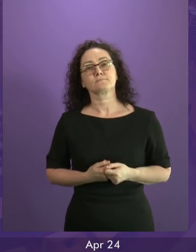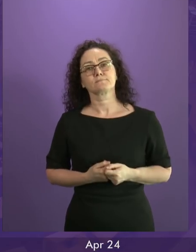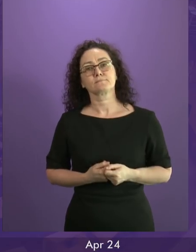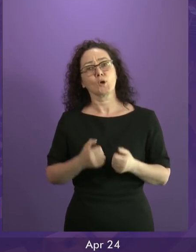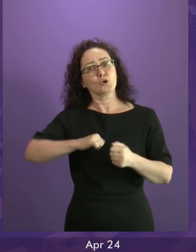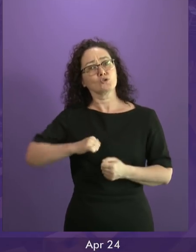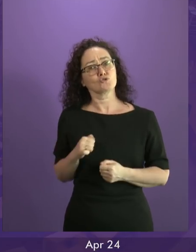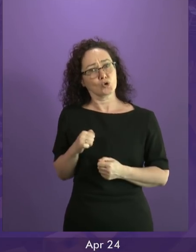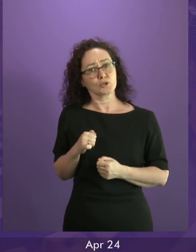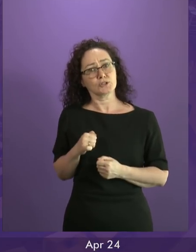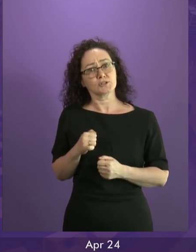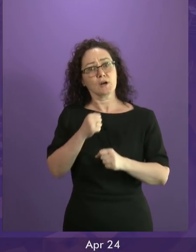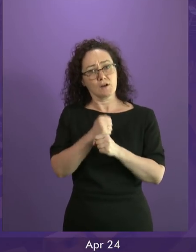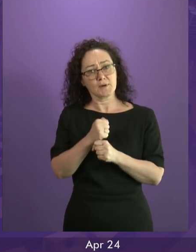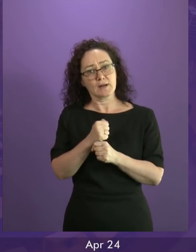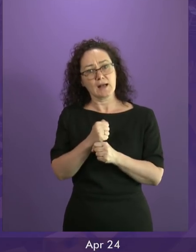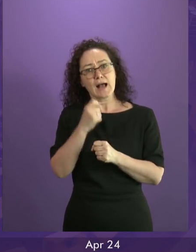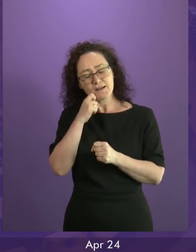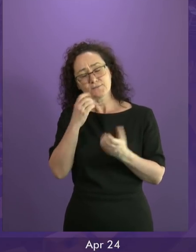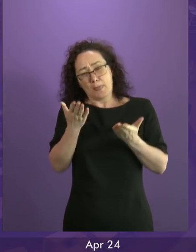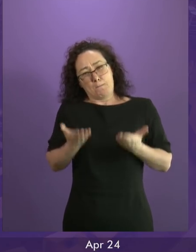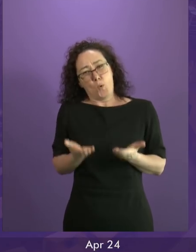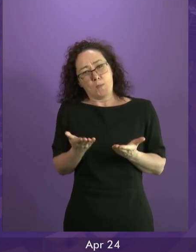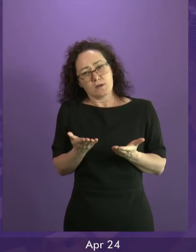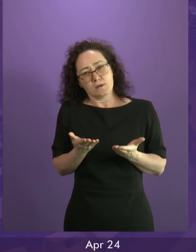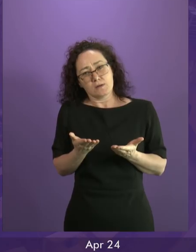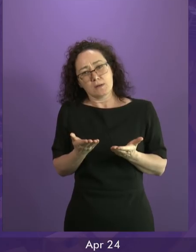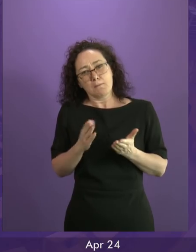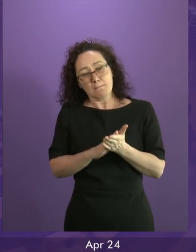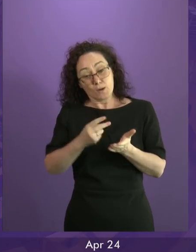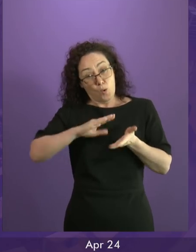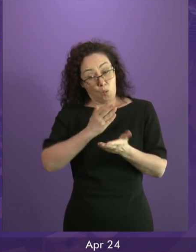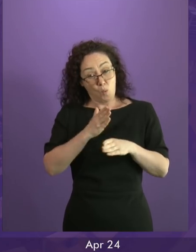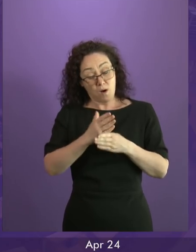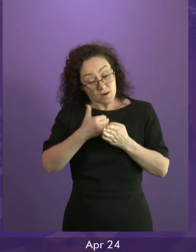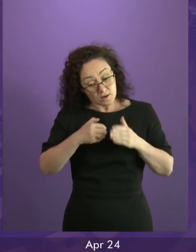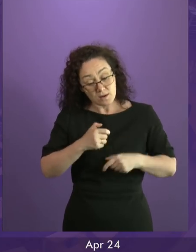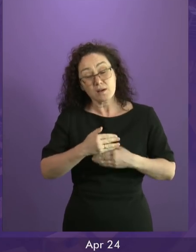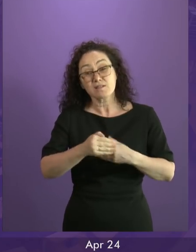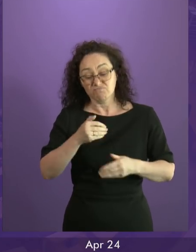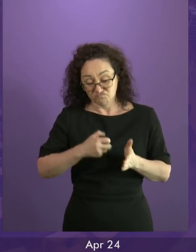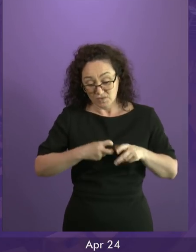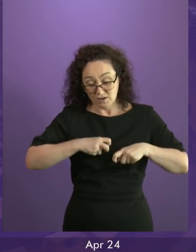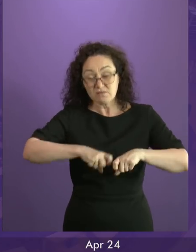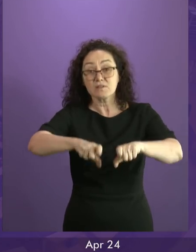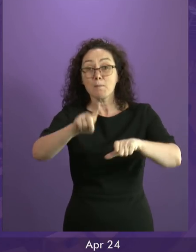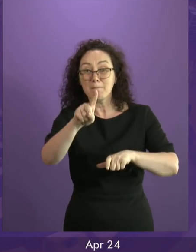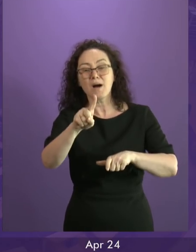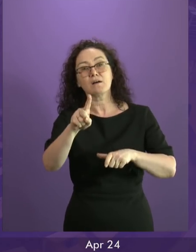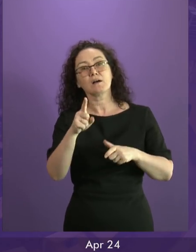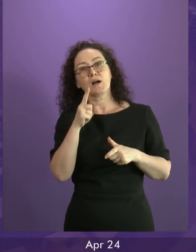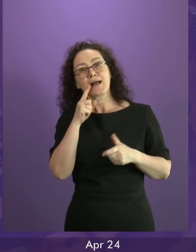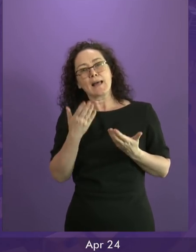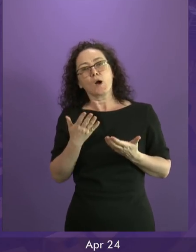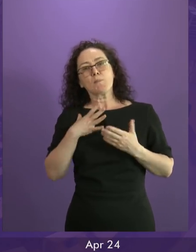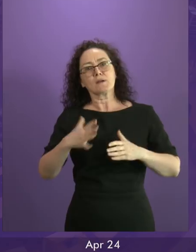being scaled down our no deal planning. My thanks go to all those across government and the public sector who've worked so hard to make sure